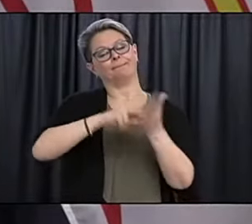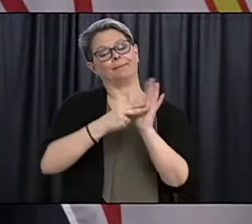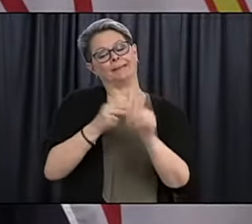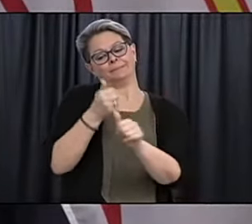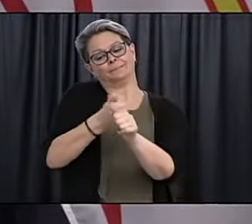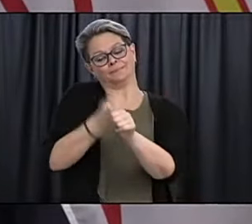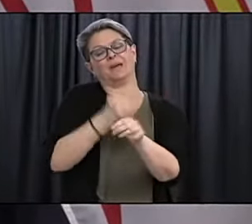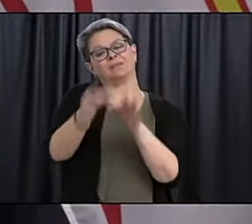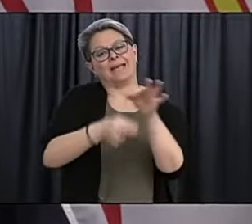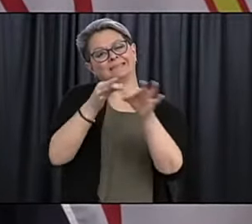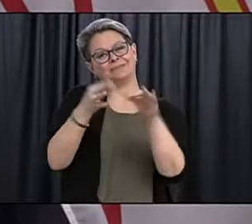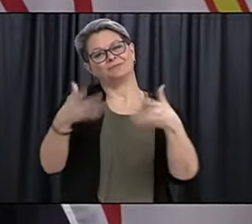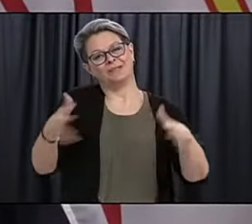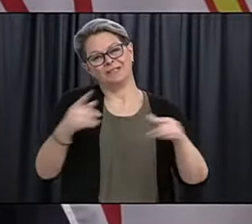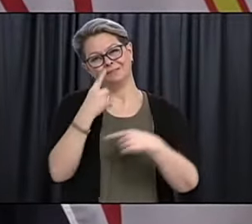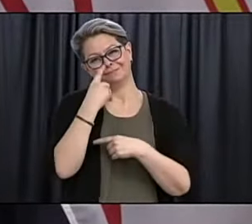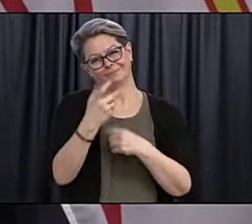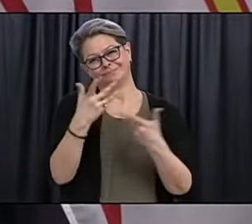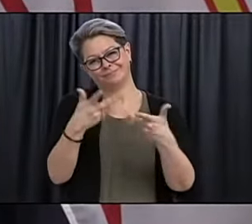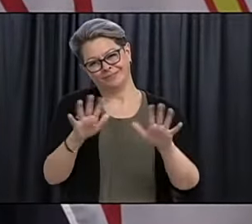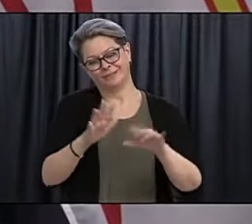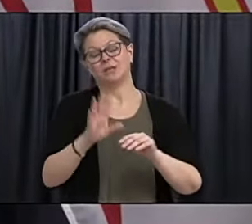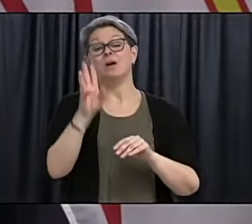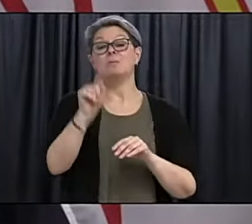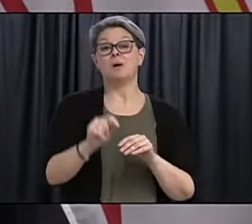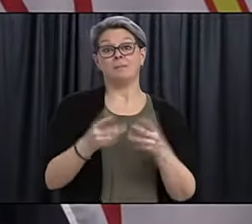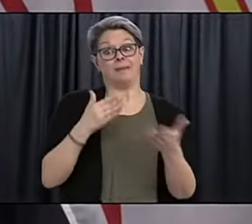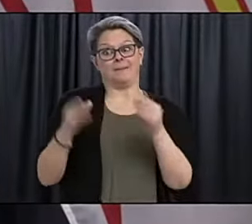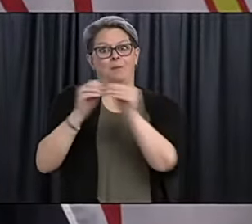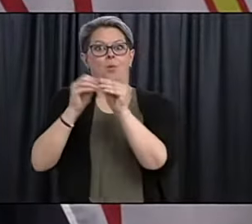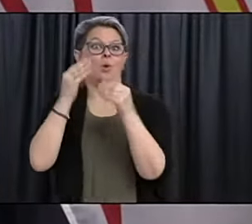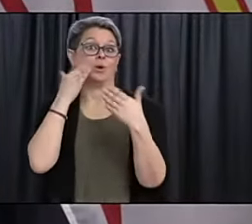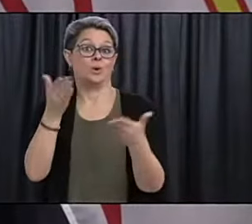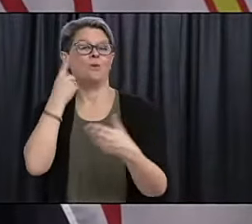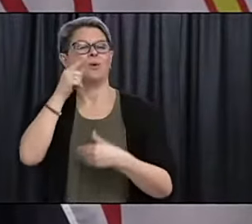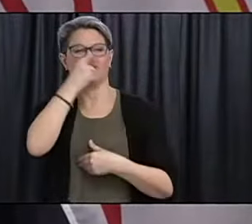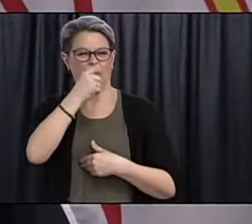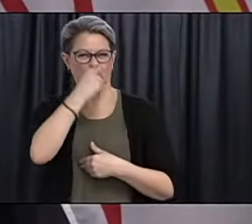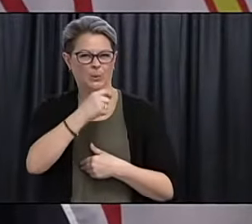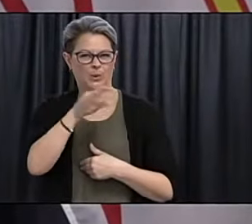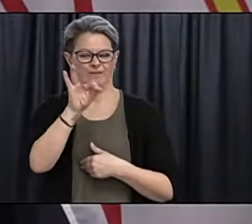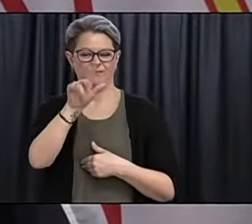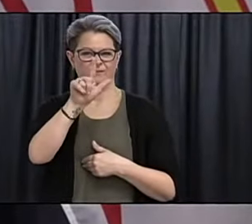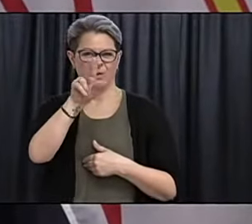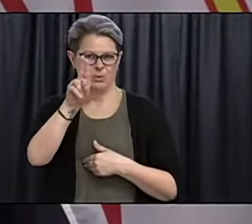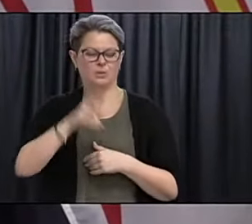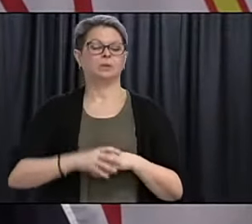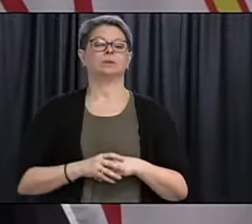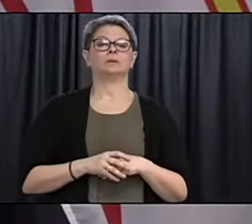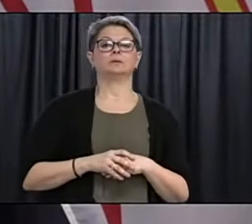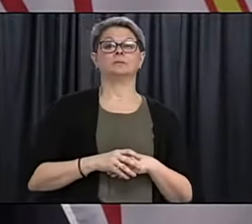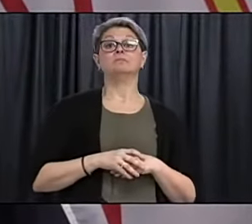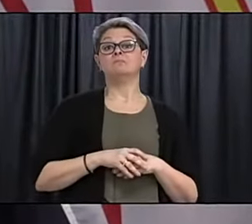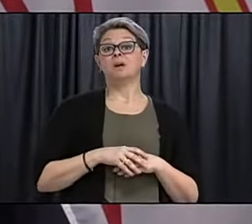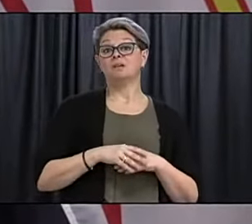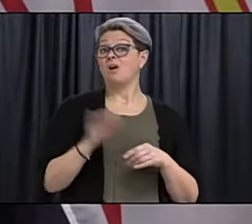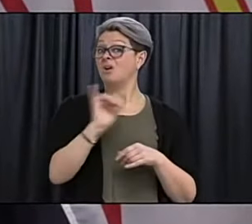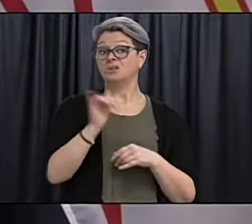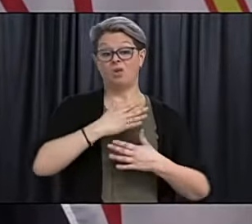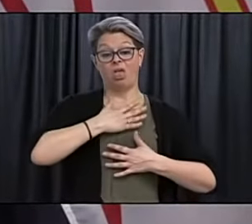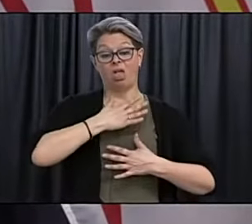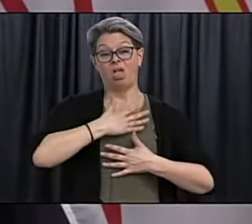So, um, there could be more out there than that, but, um, yeah, so we've been seeing a decline in a lot of the respiratory diseases,